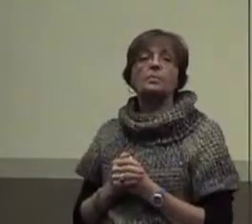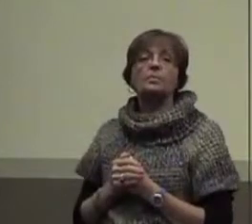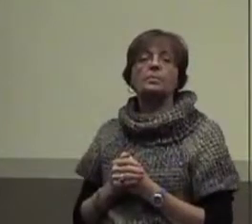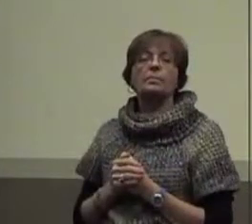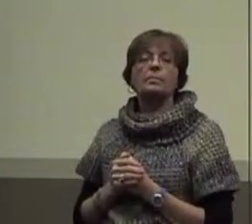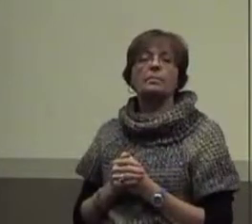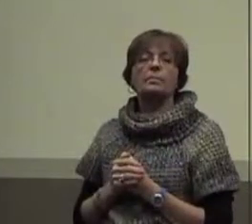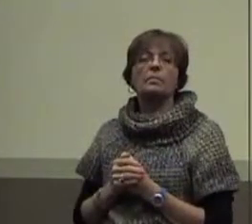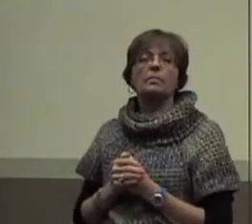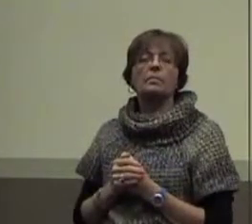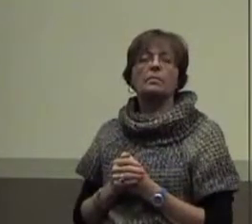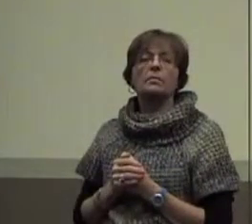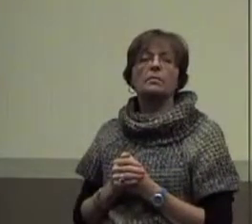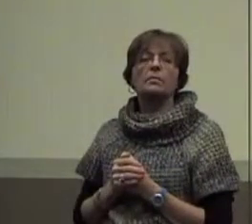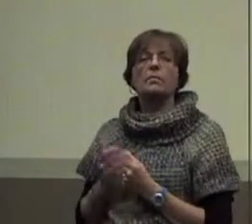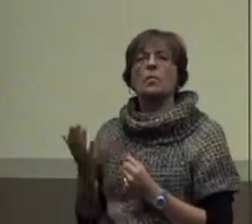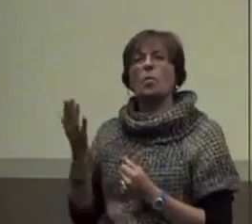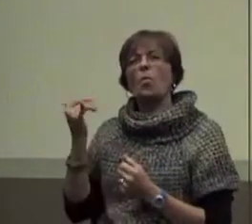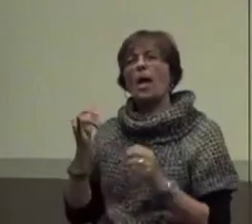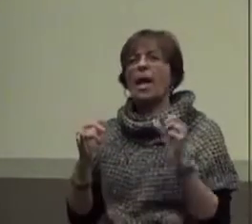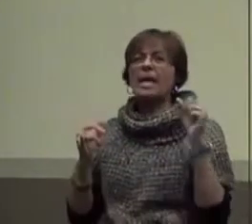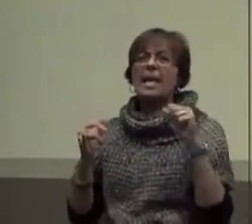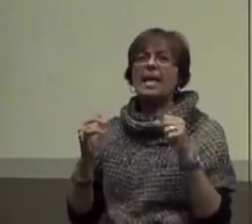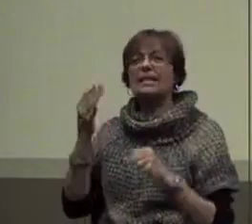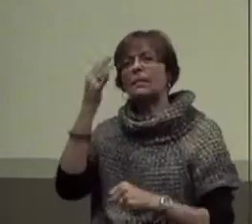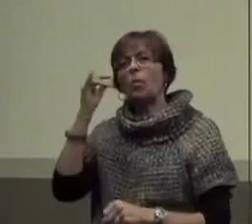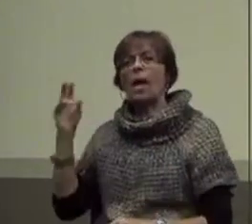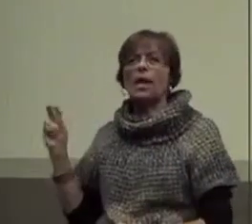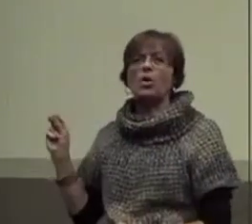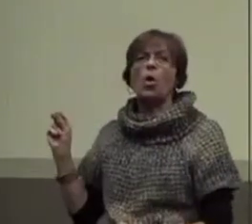Okay. Why yes or why no?